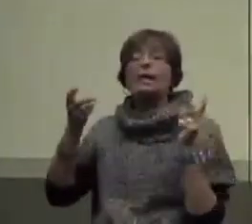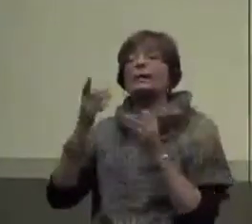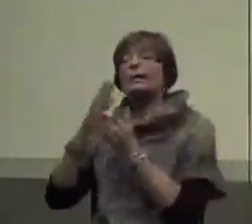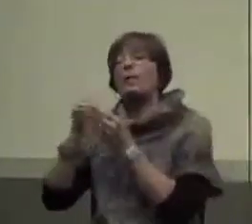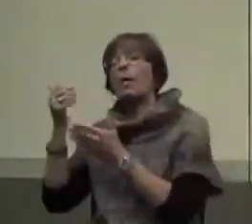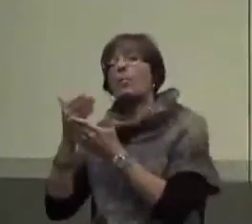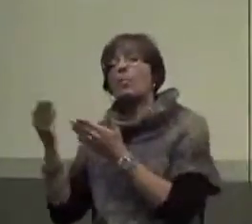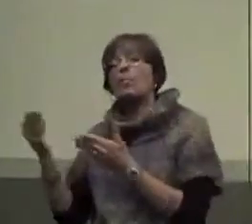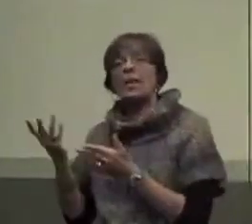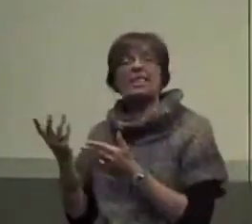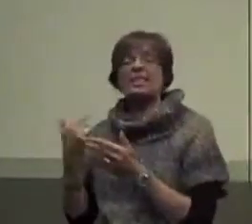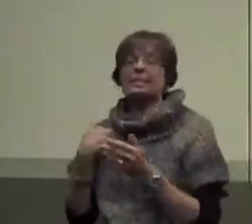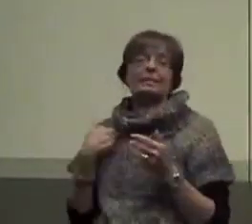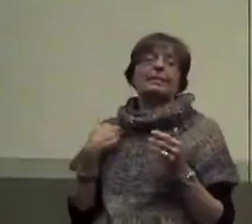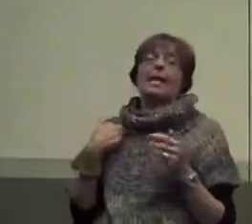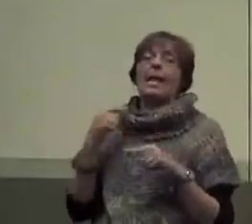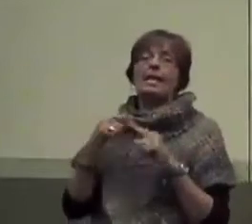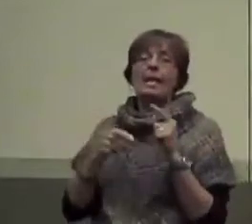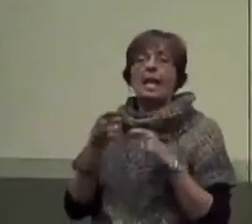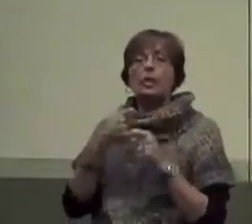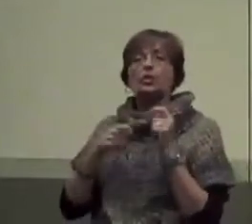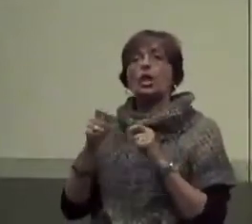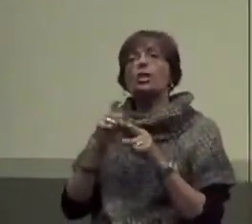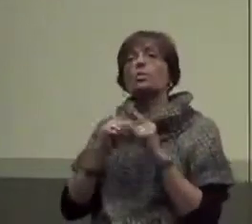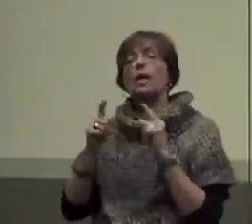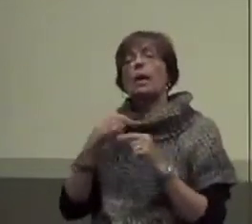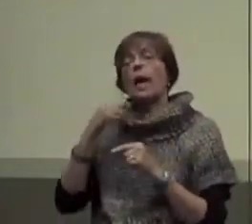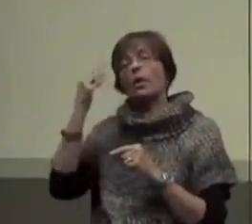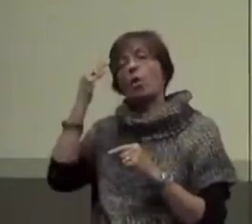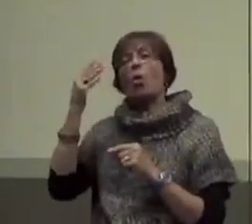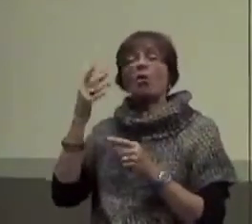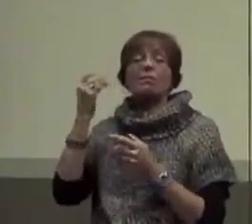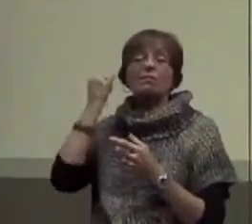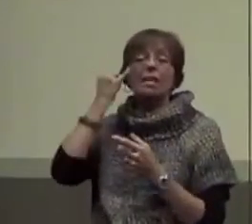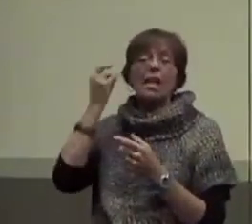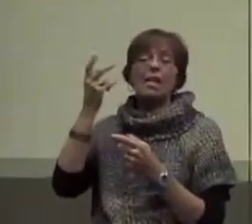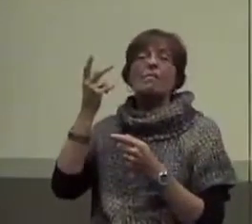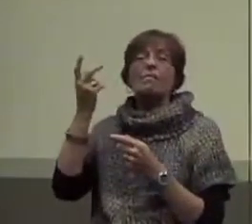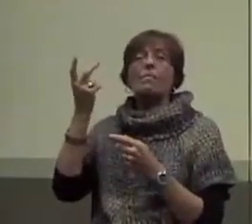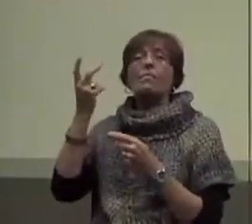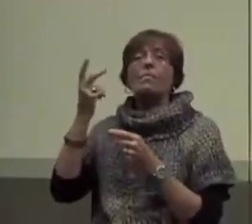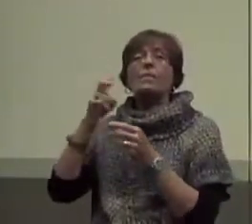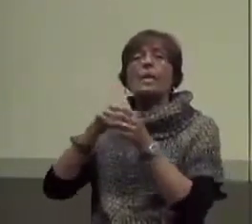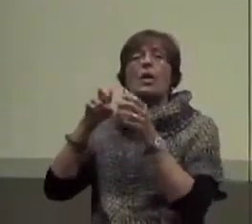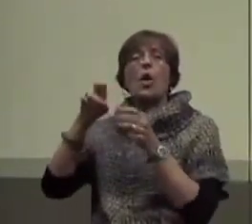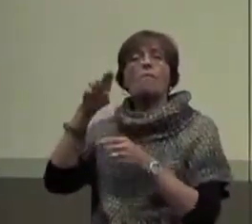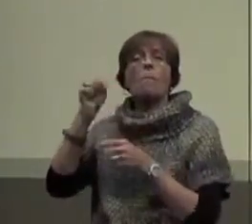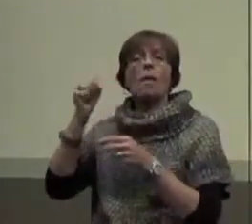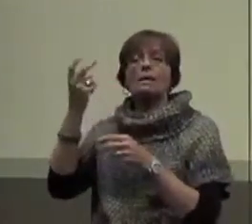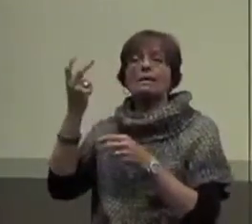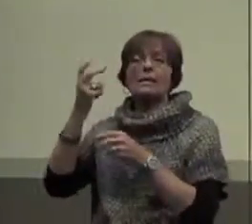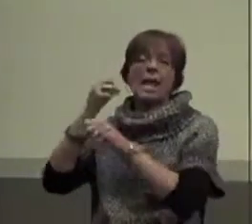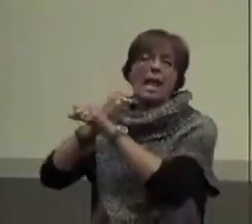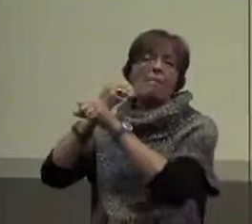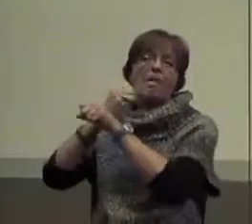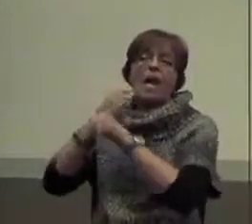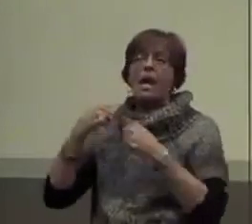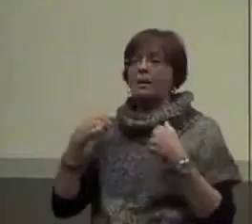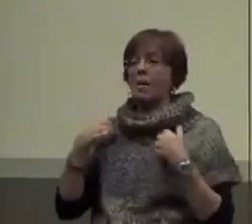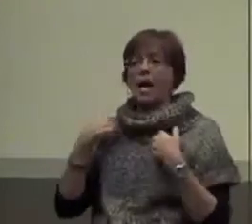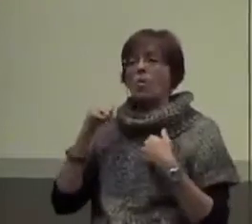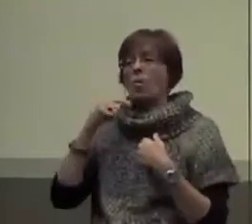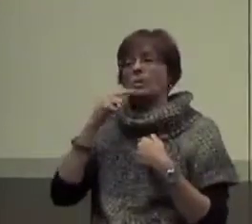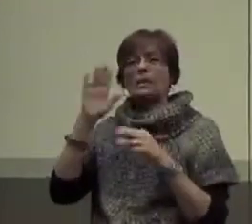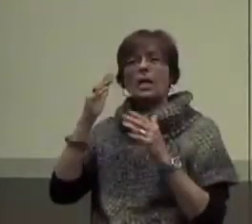Some other things I can't change, but I can then know that he got into a fight coming off the bus. I just, I won't say,